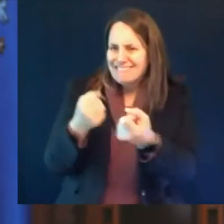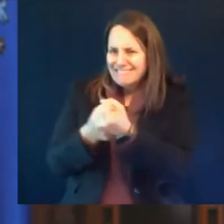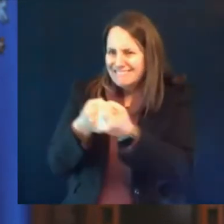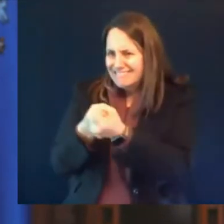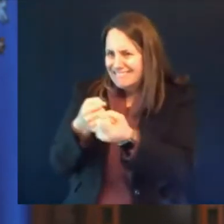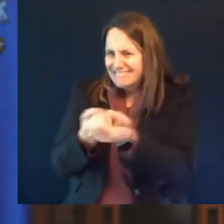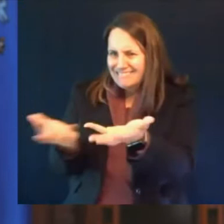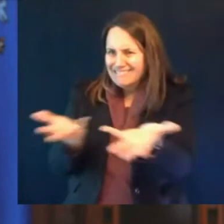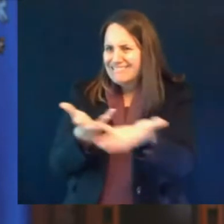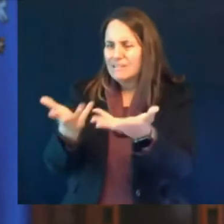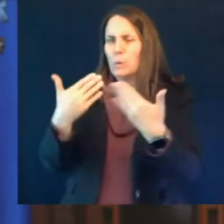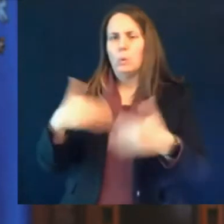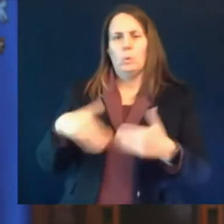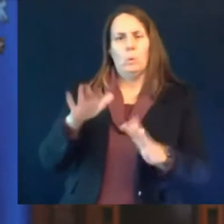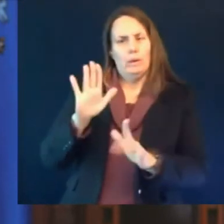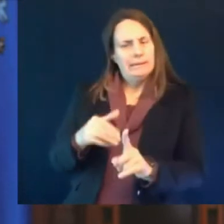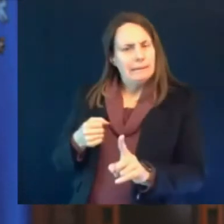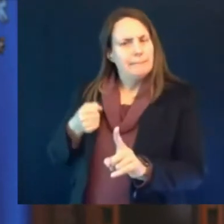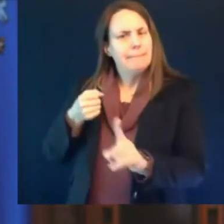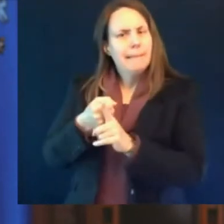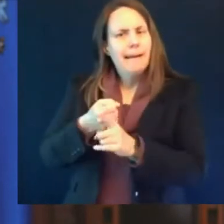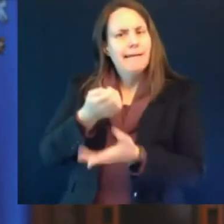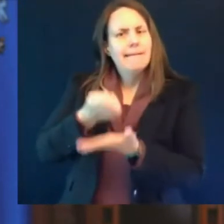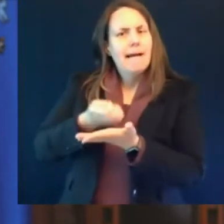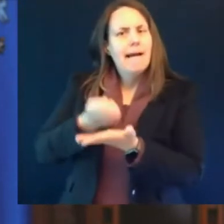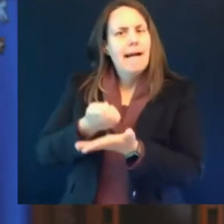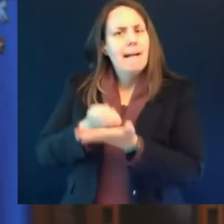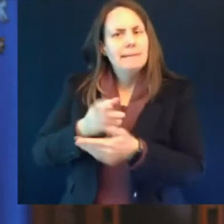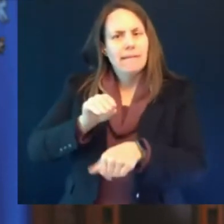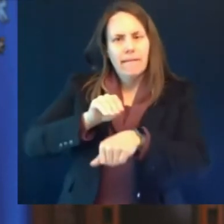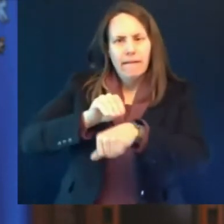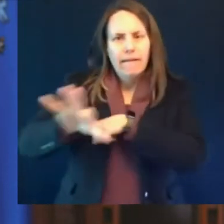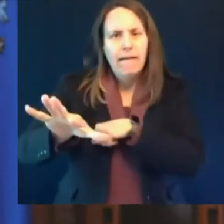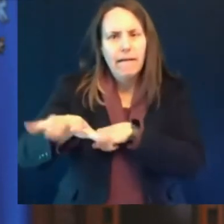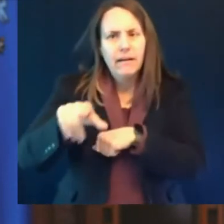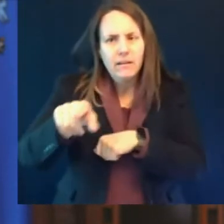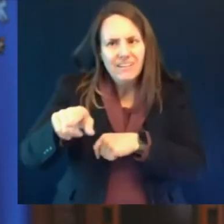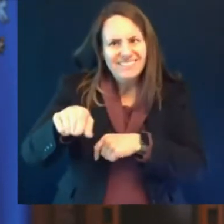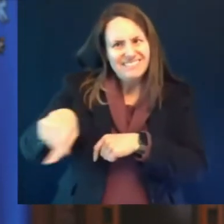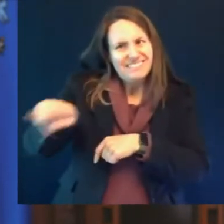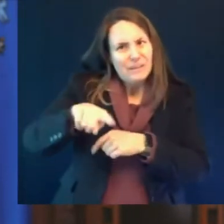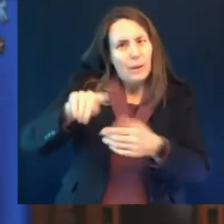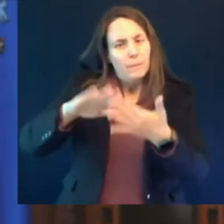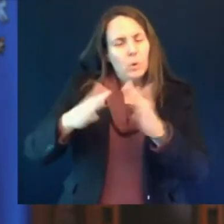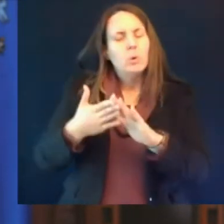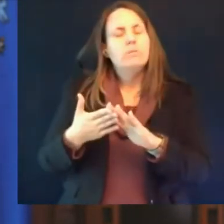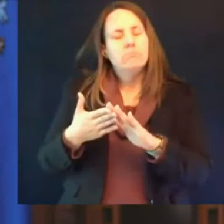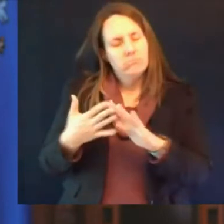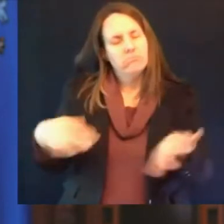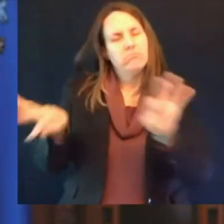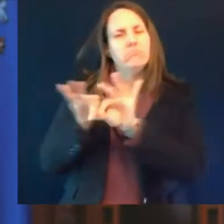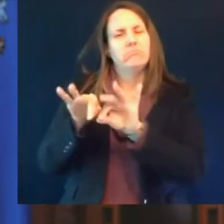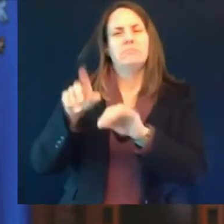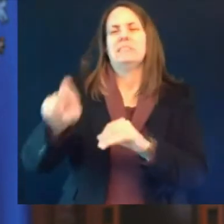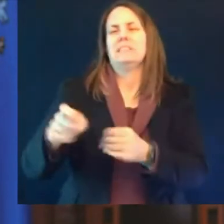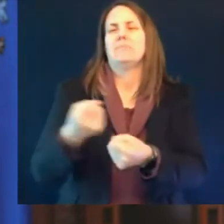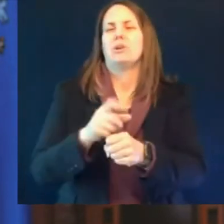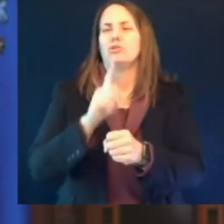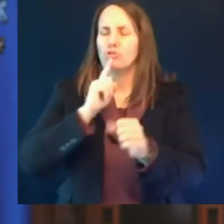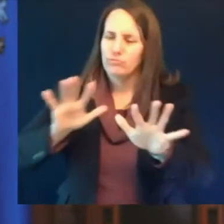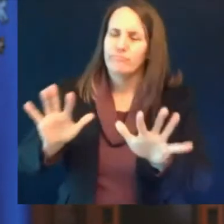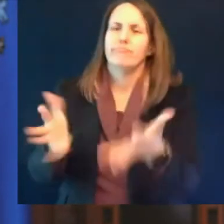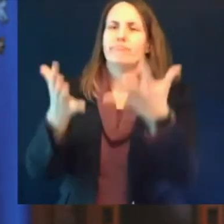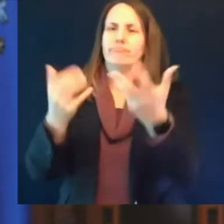underserved communities in particular people of color in wisconsin so i'm glad we're able to announce these